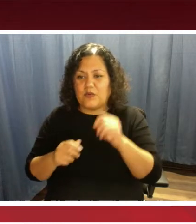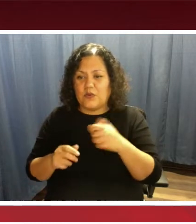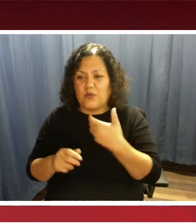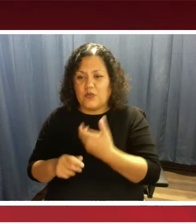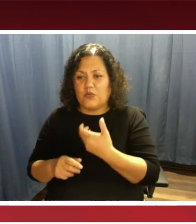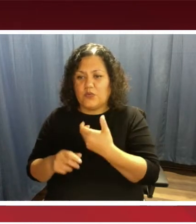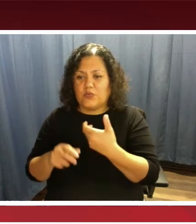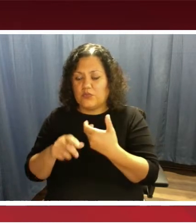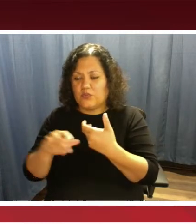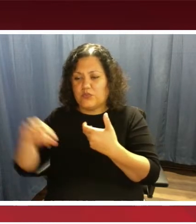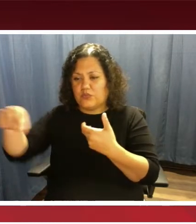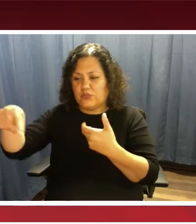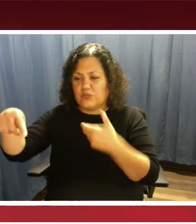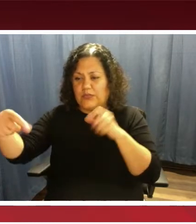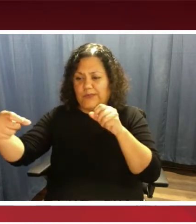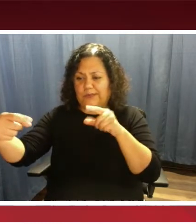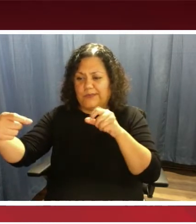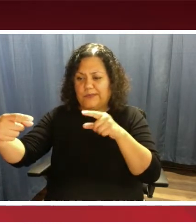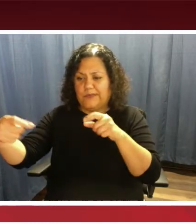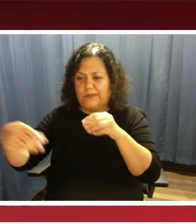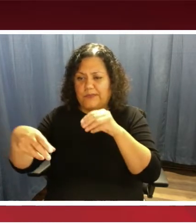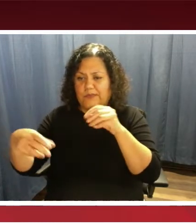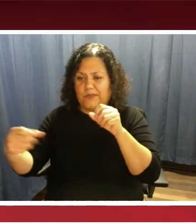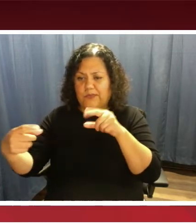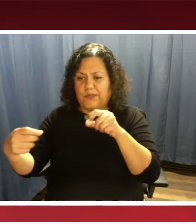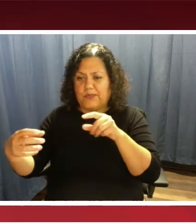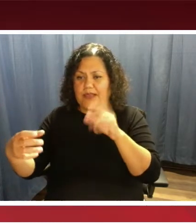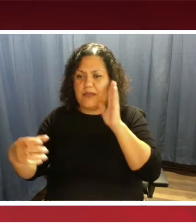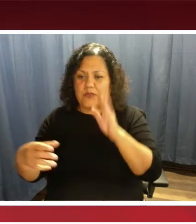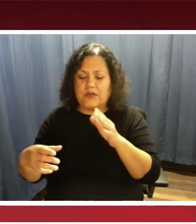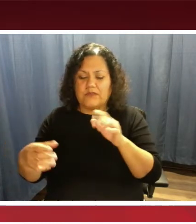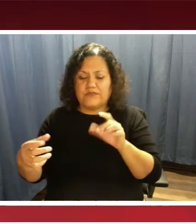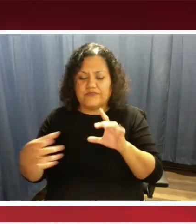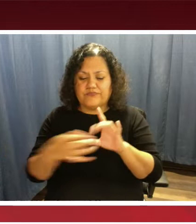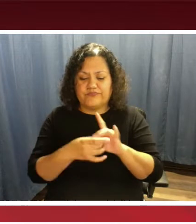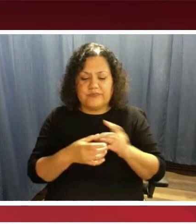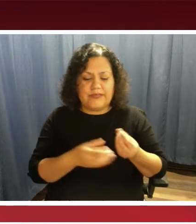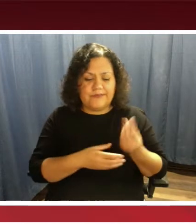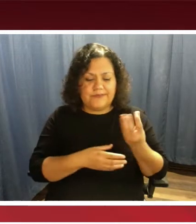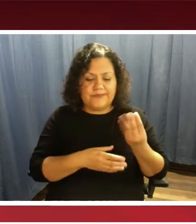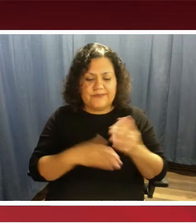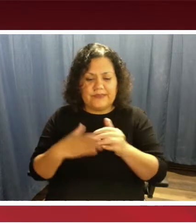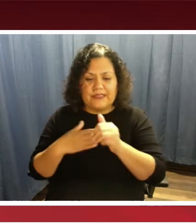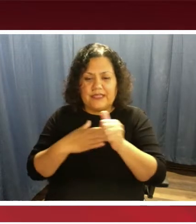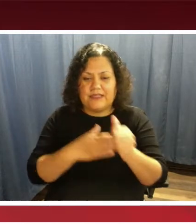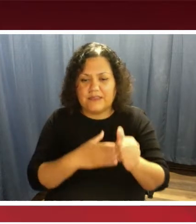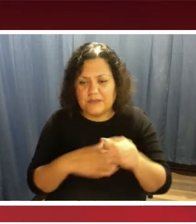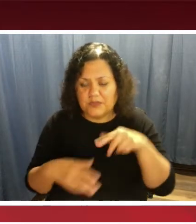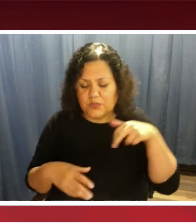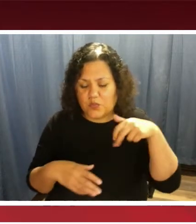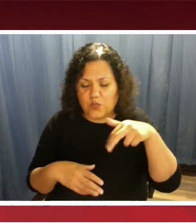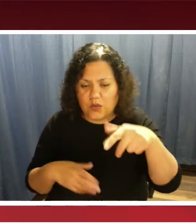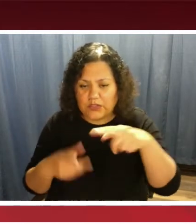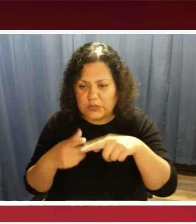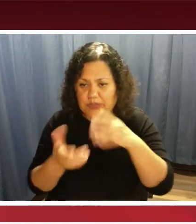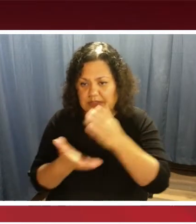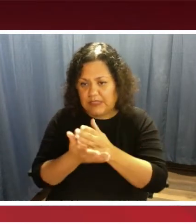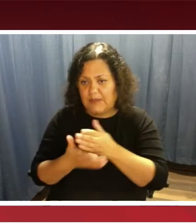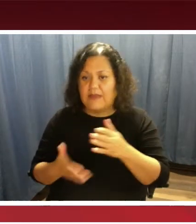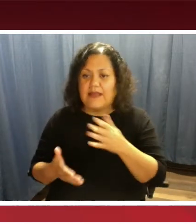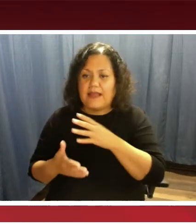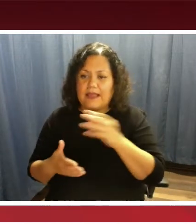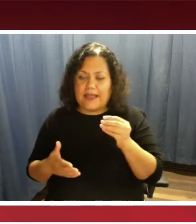code within a second and begin to provide the audio message guiding them to the stop. The app will